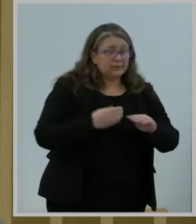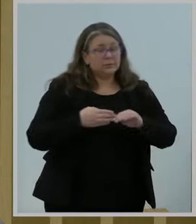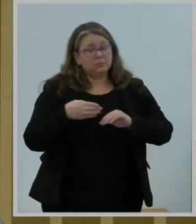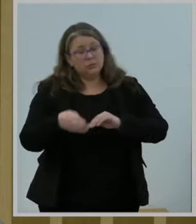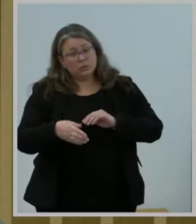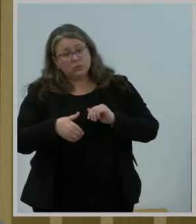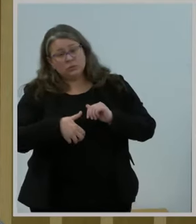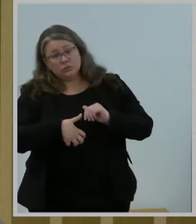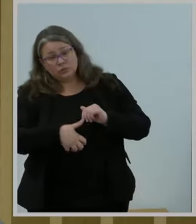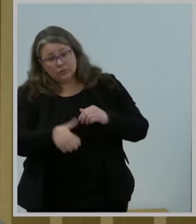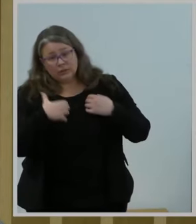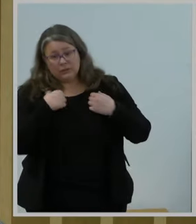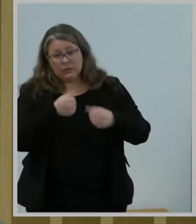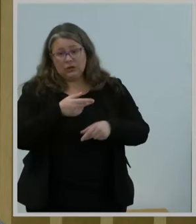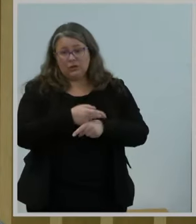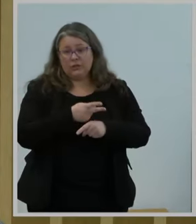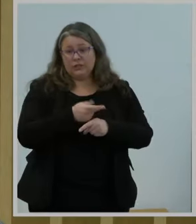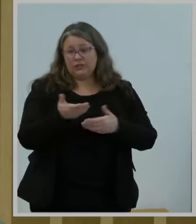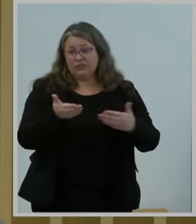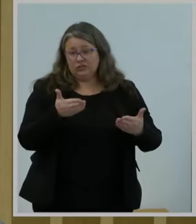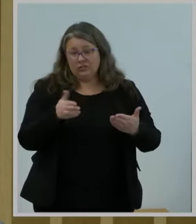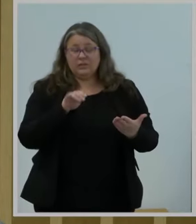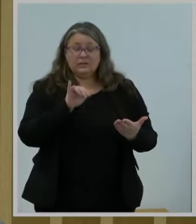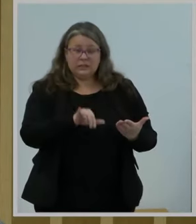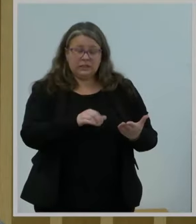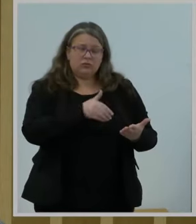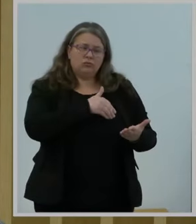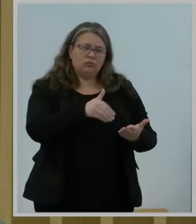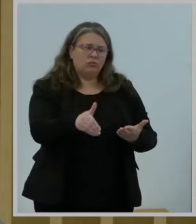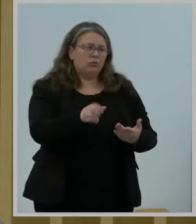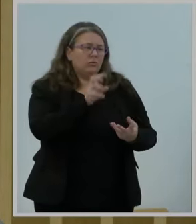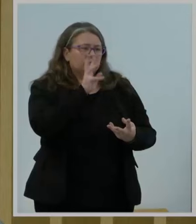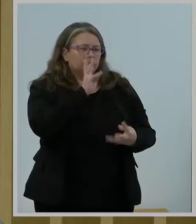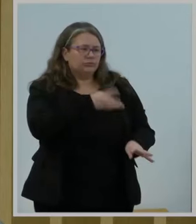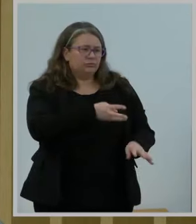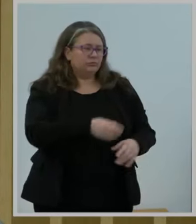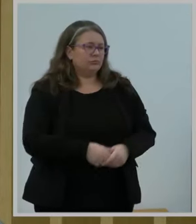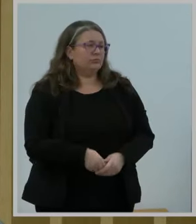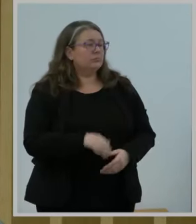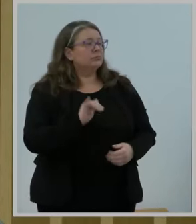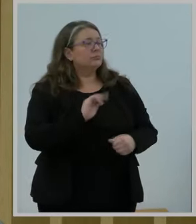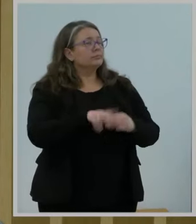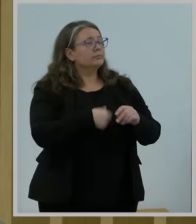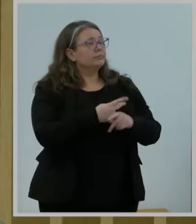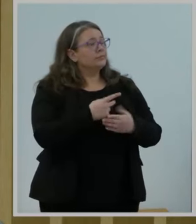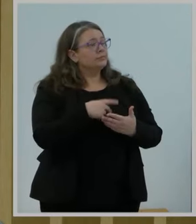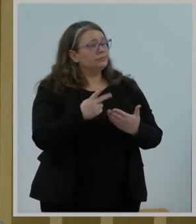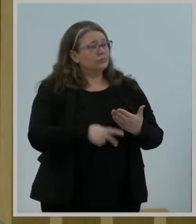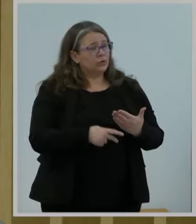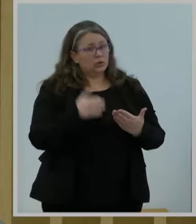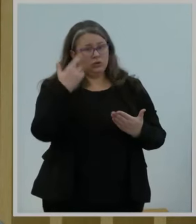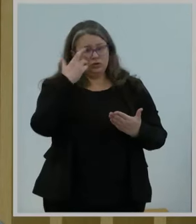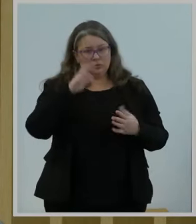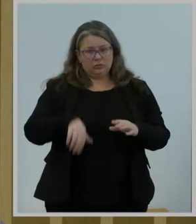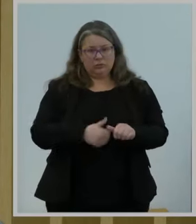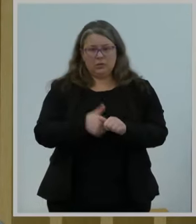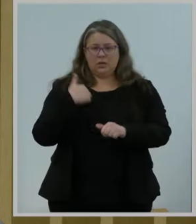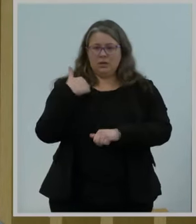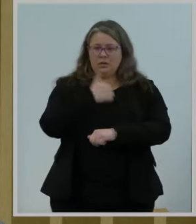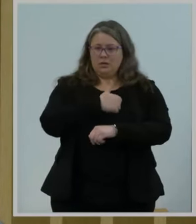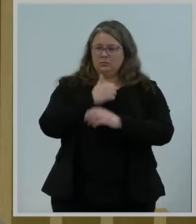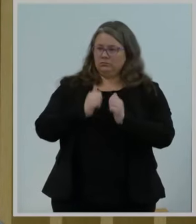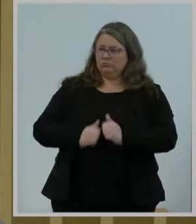overlooked for mothers. Programs like these are why I launched the Connected Care Pilot Program a couple years ago which is designed to